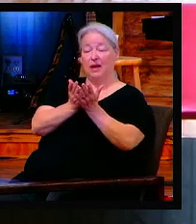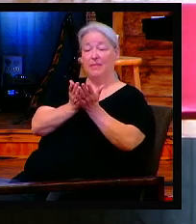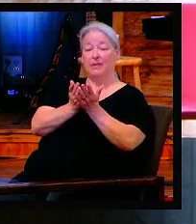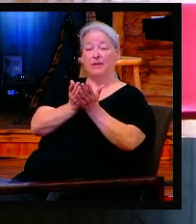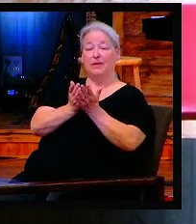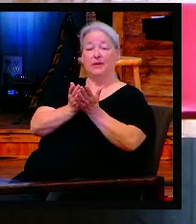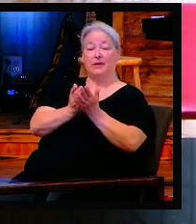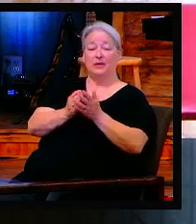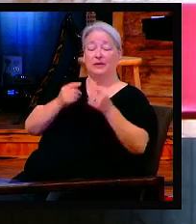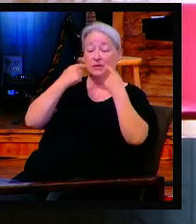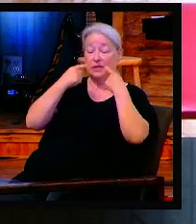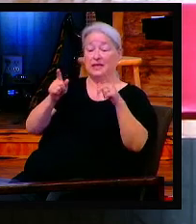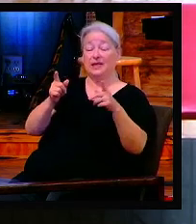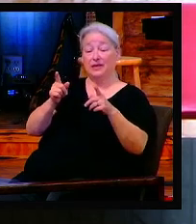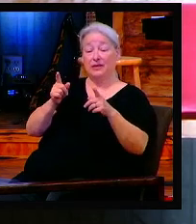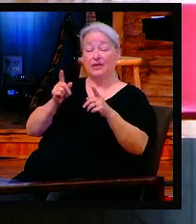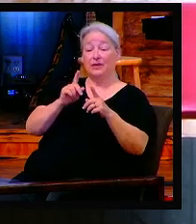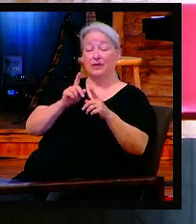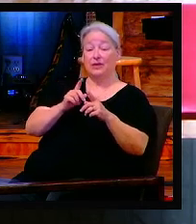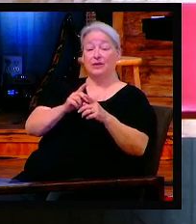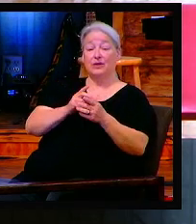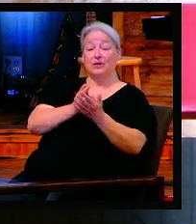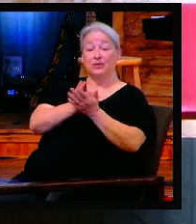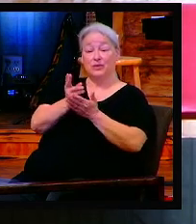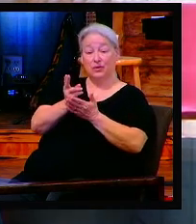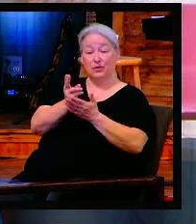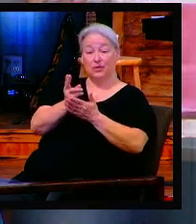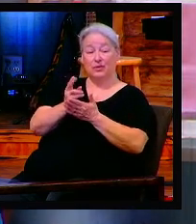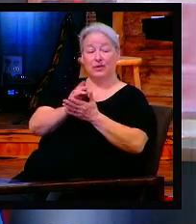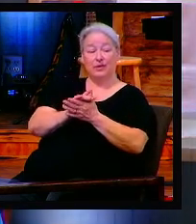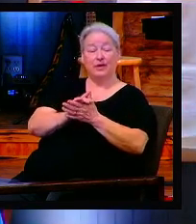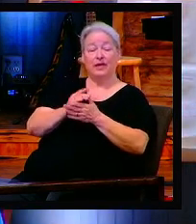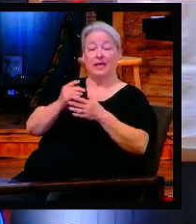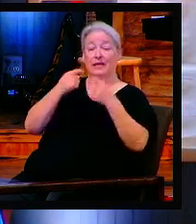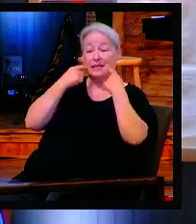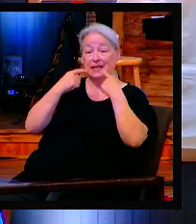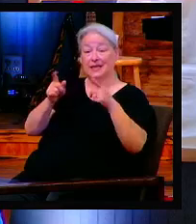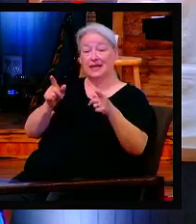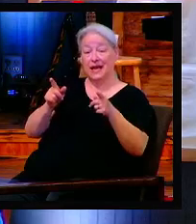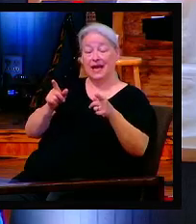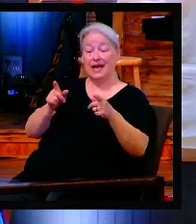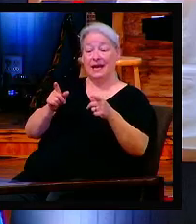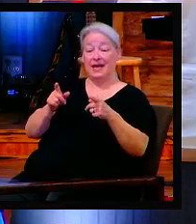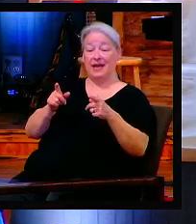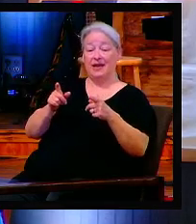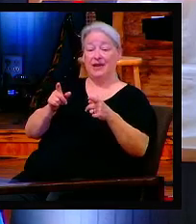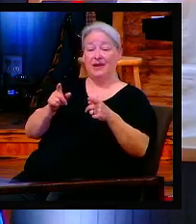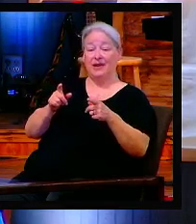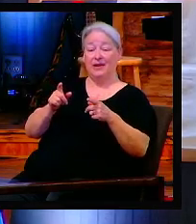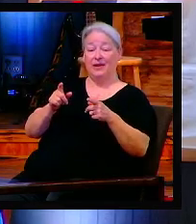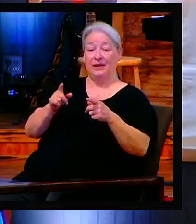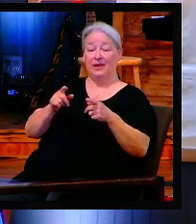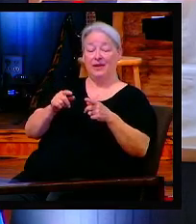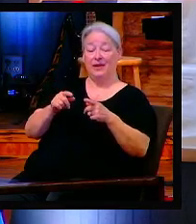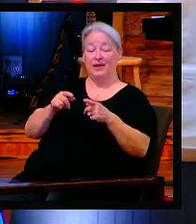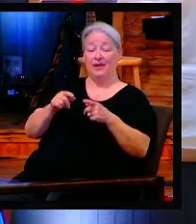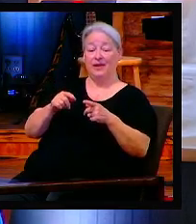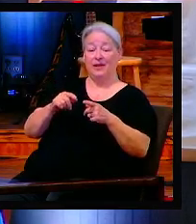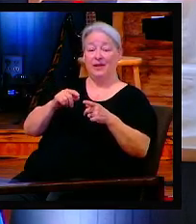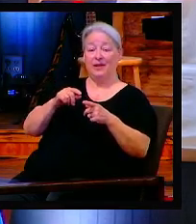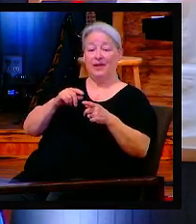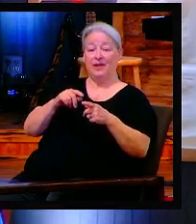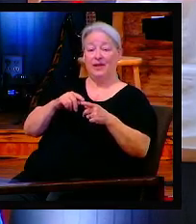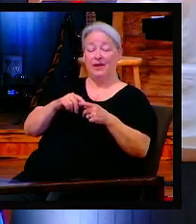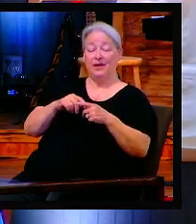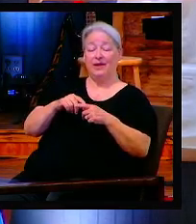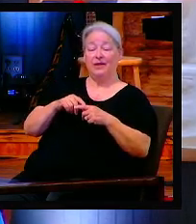teach and to declare the truth of Christ. Declare the principles of the kingdom of God. And I pray that if that touched your heart just then, that's Holy Ghost telling